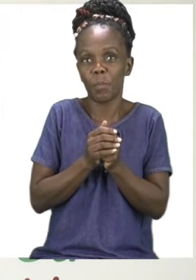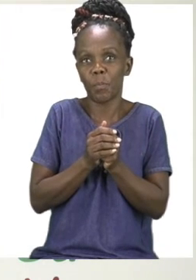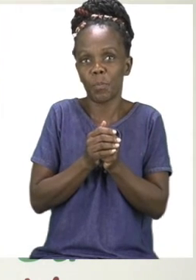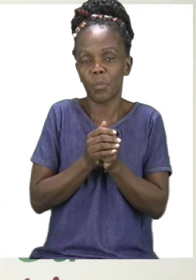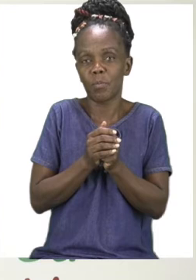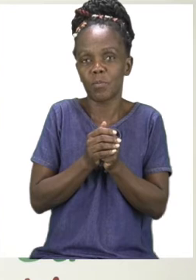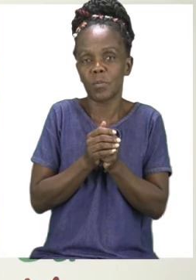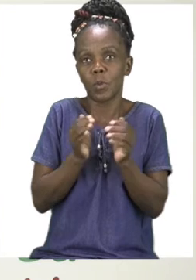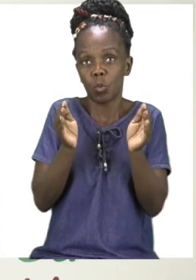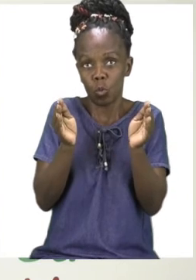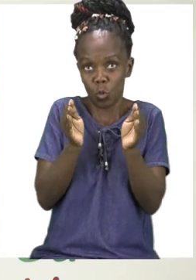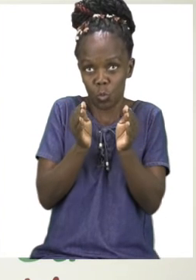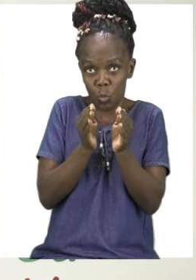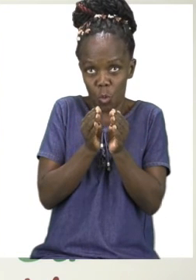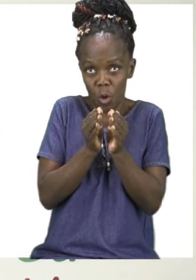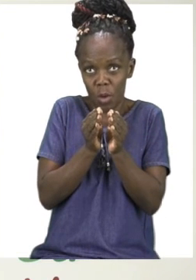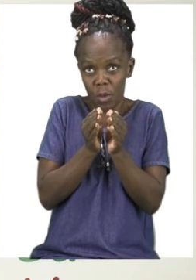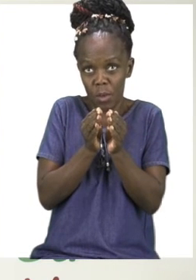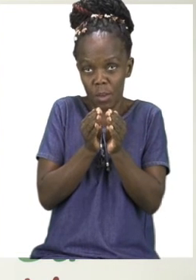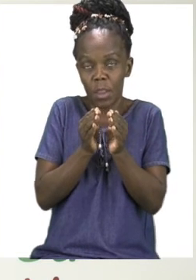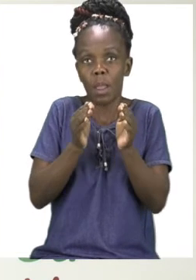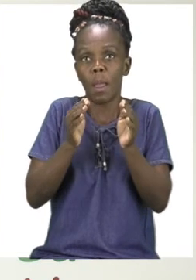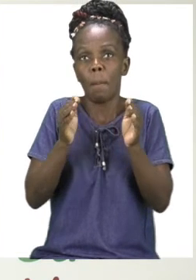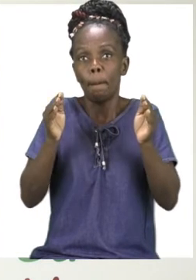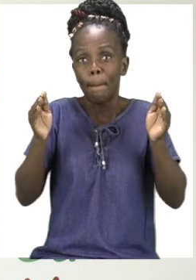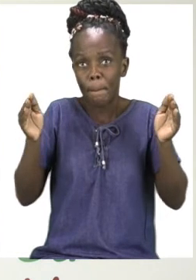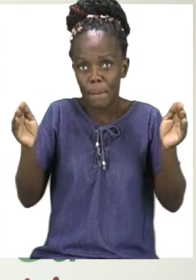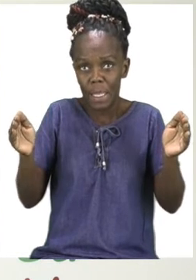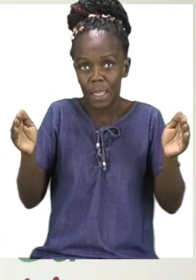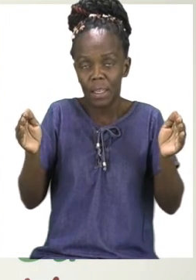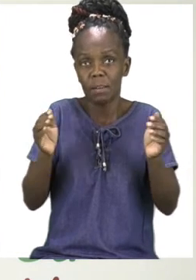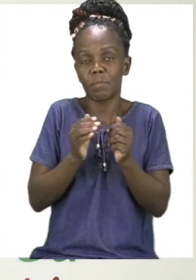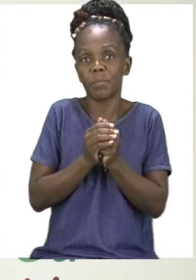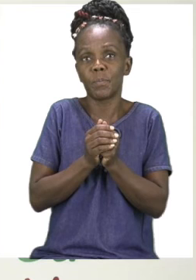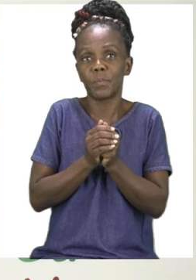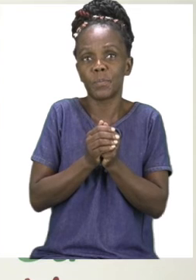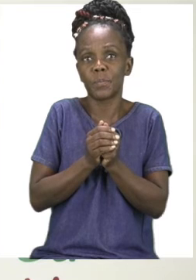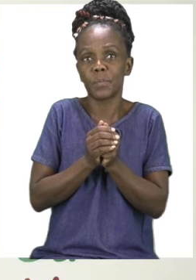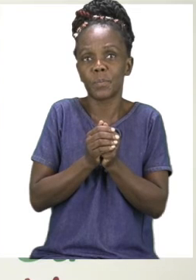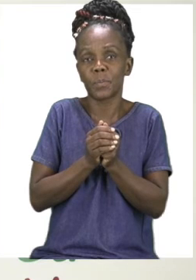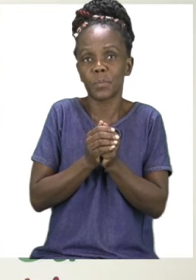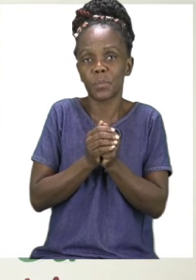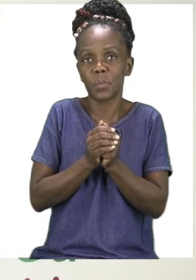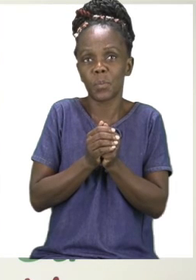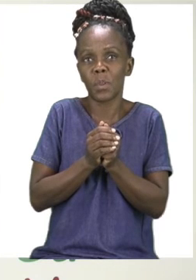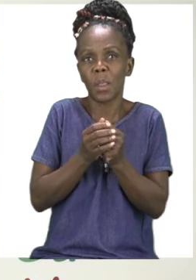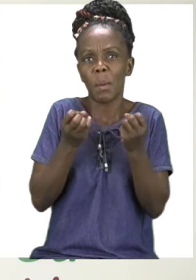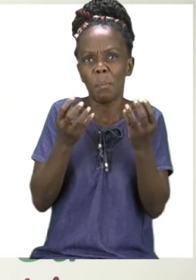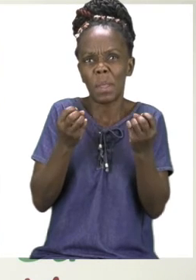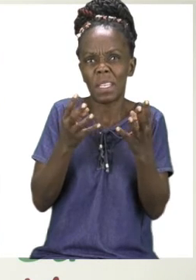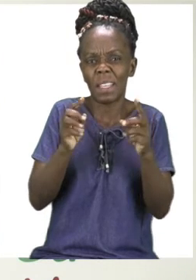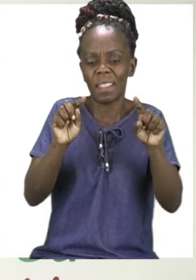and big. There are many things that can be big and